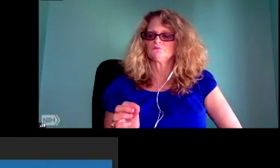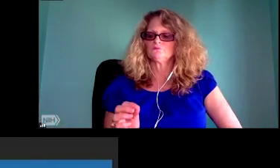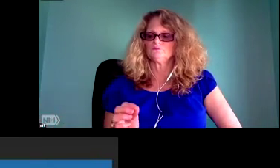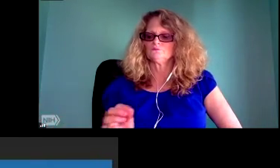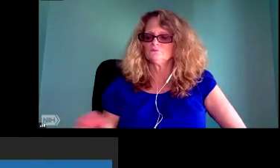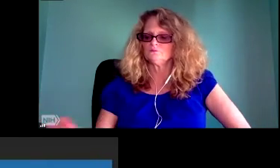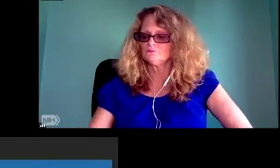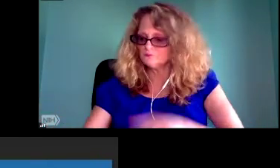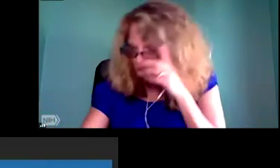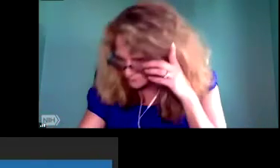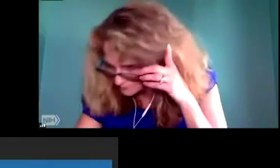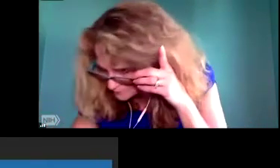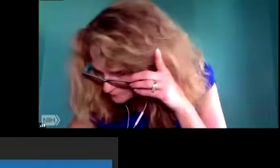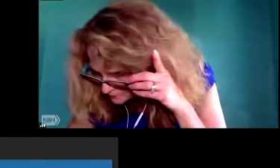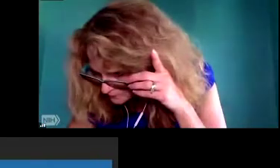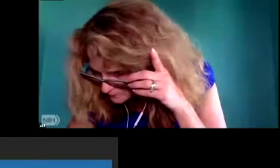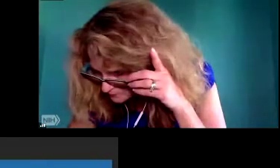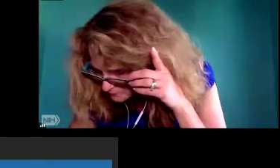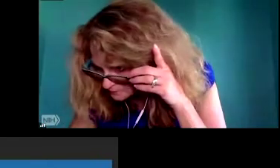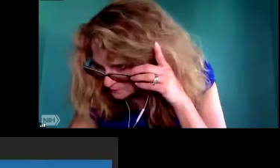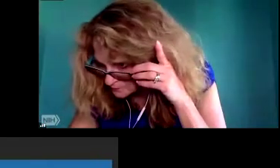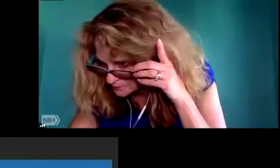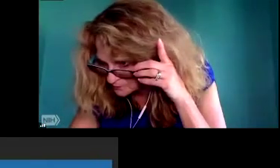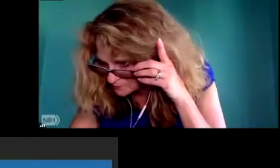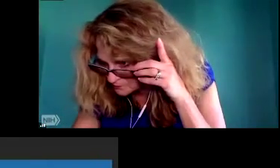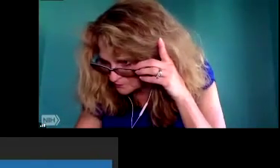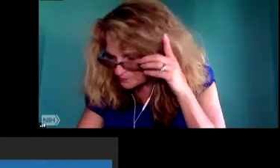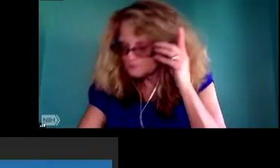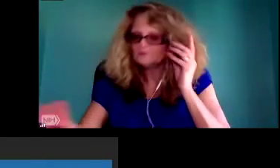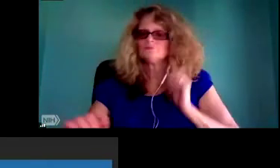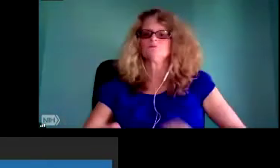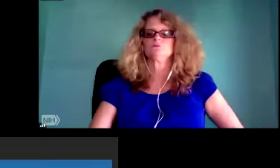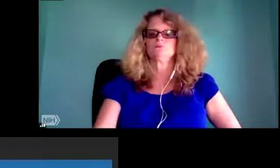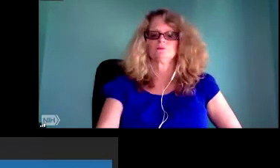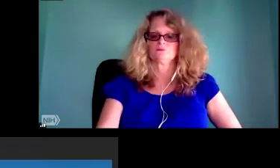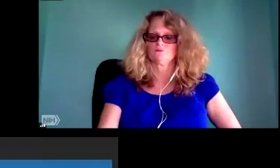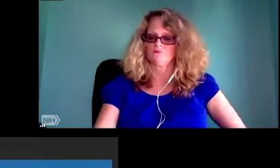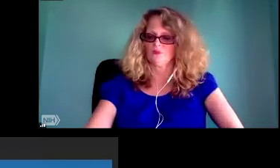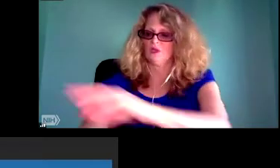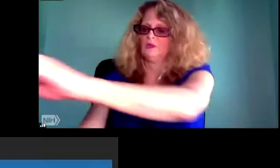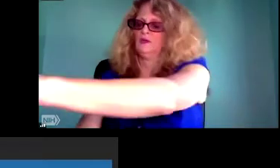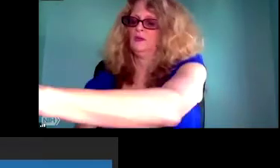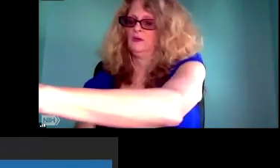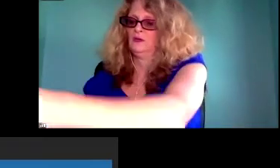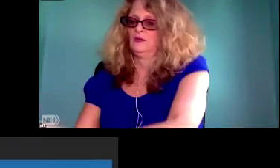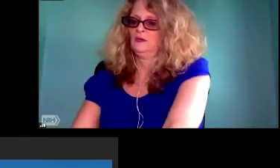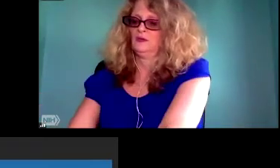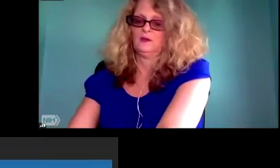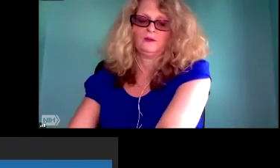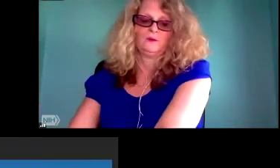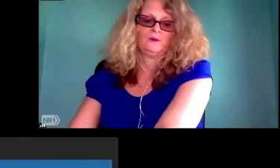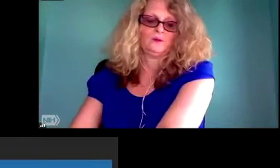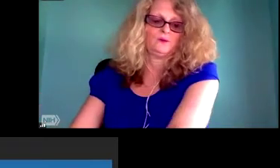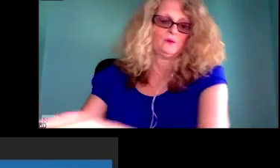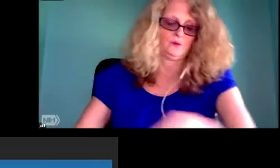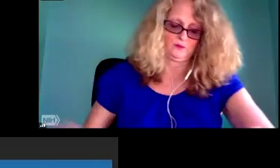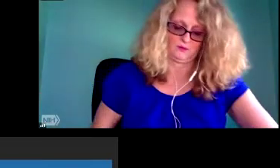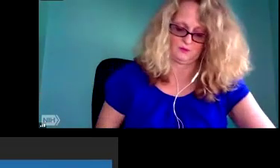came before, I'll just say I stand on their shoulders. know, they were doing important work that really